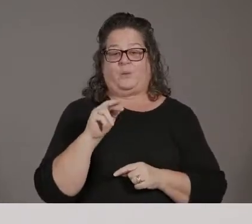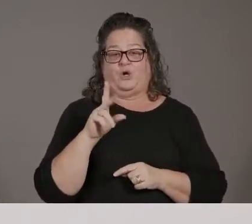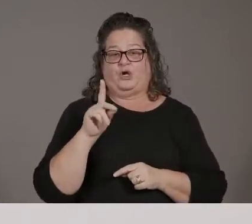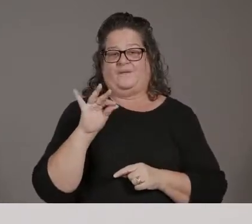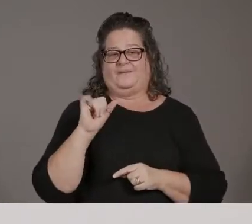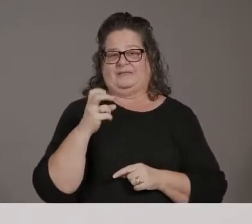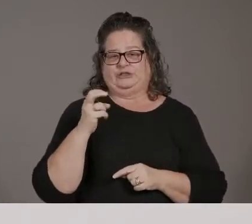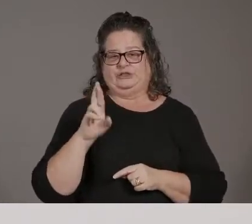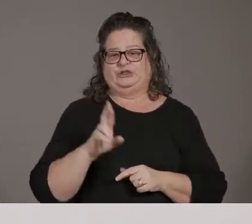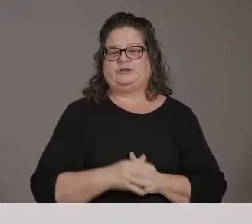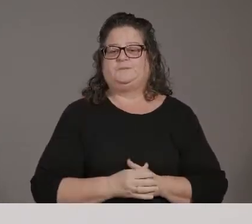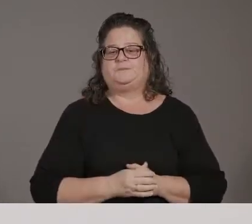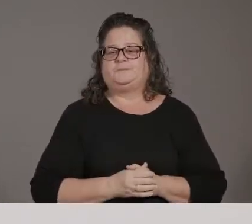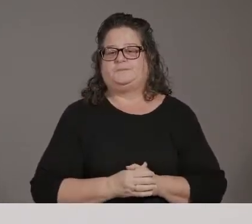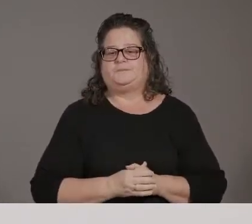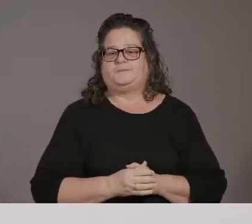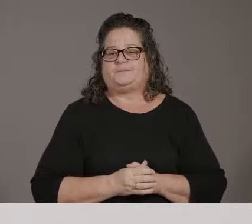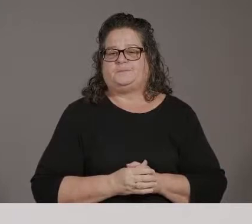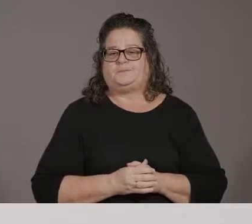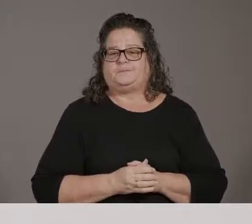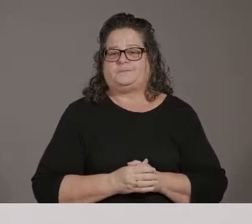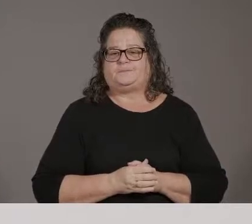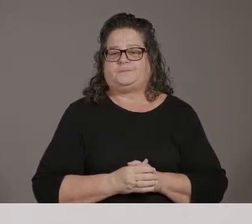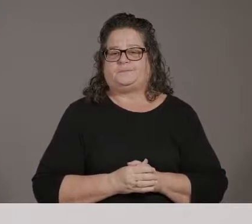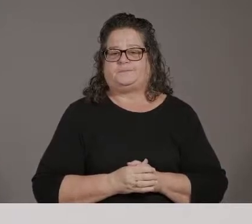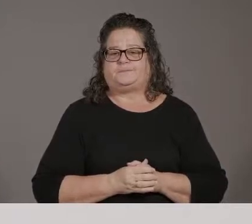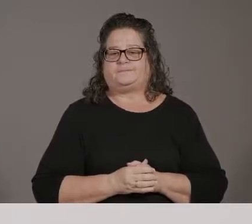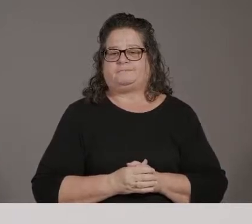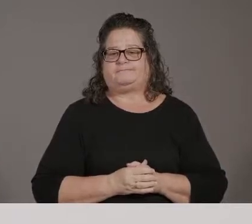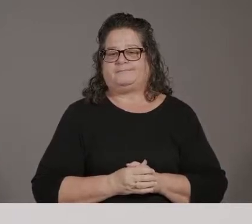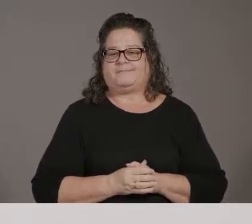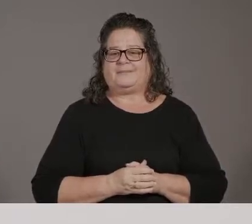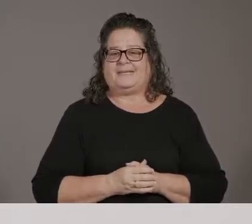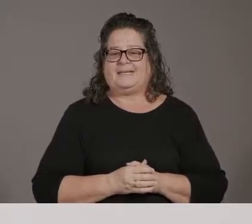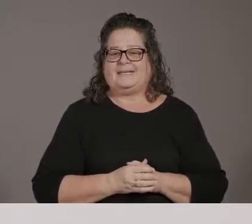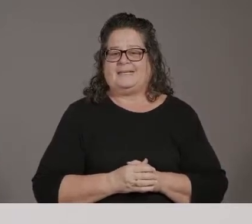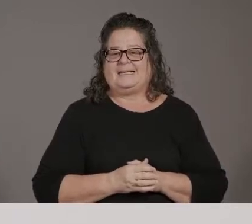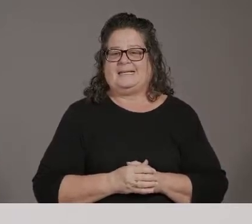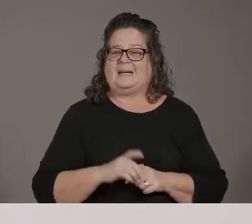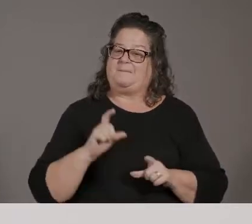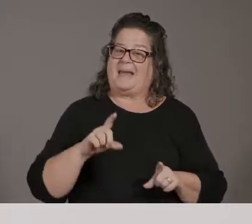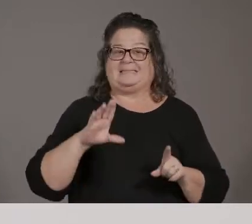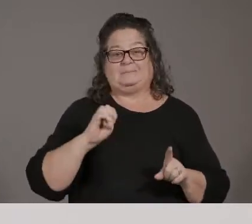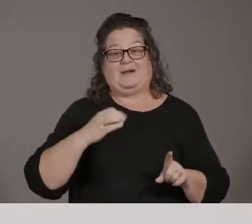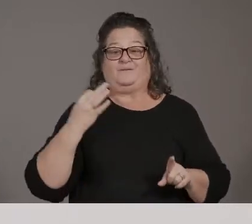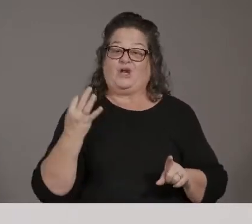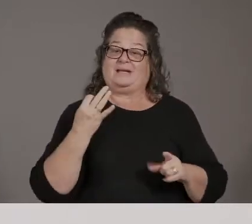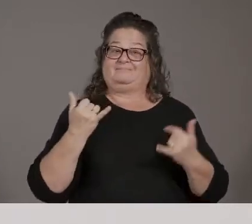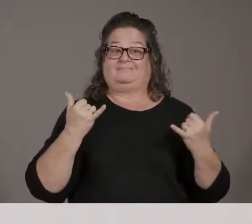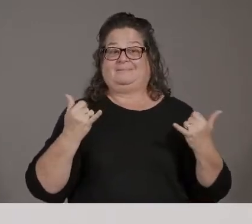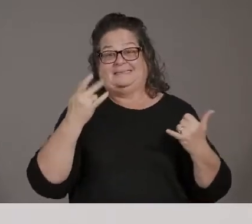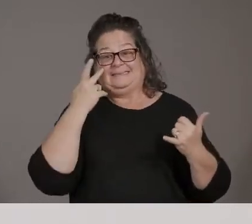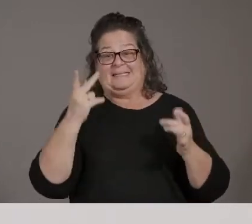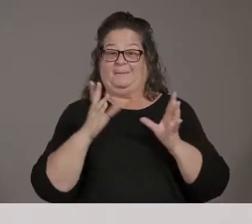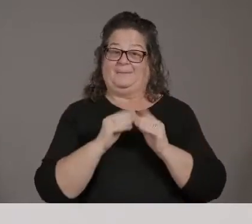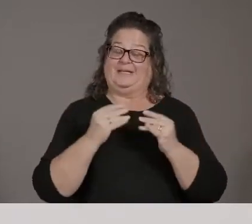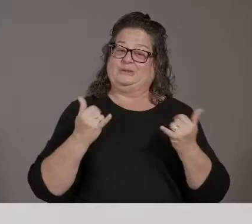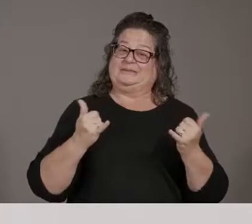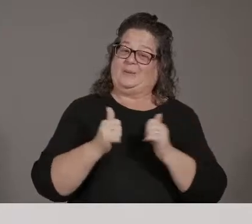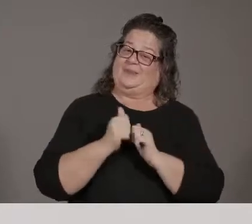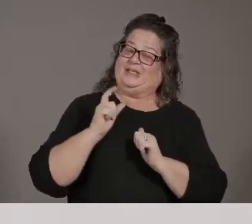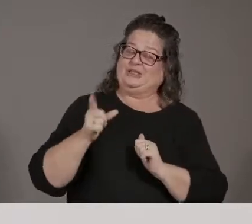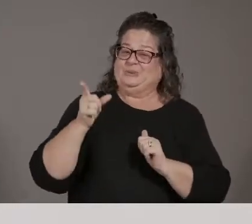Oops. Hold on. Sorry. It must be Friday. Hi there. Hi. So, um, obvious